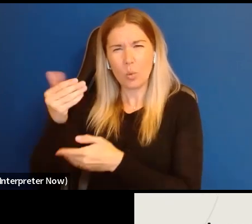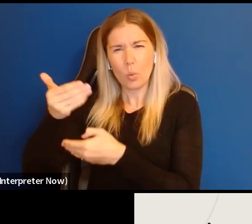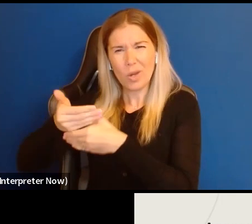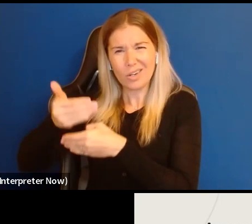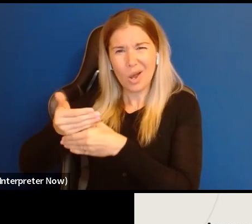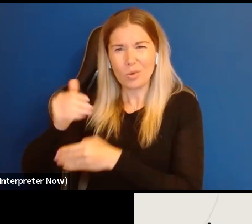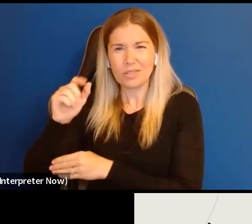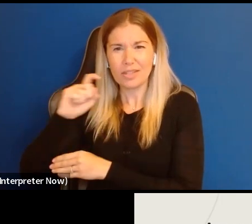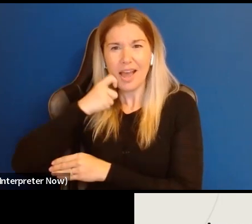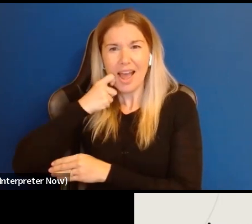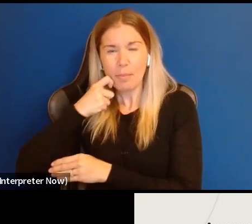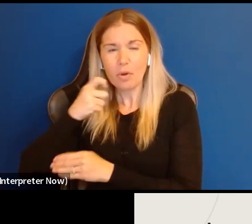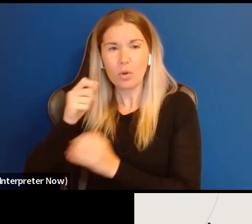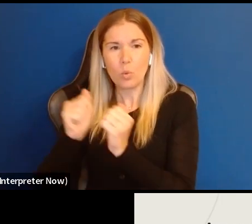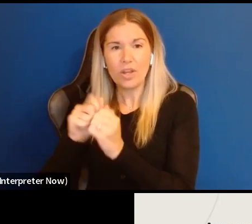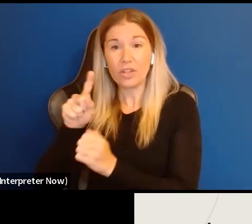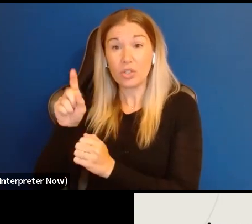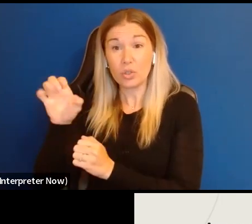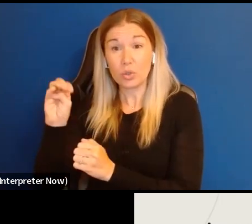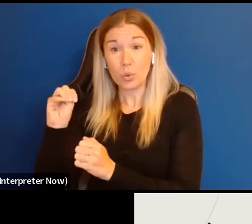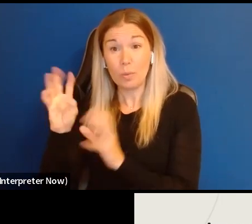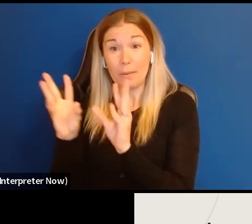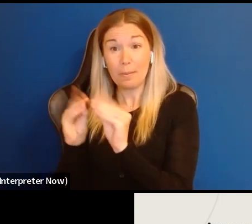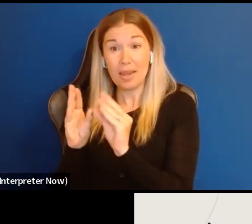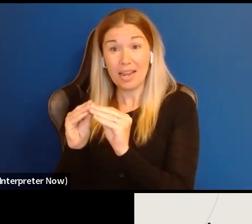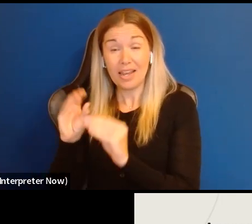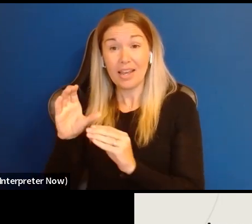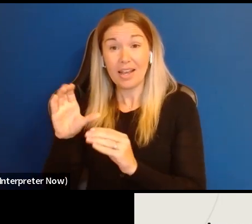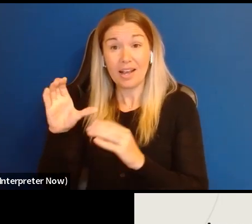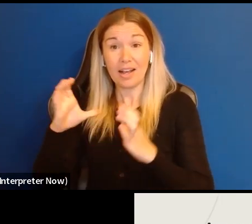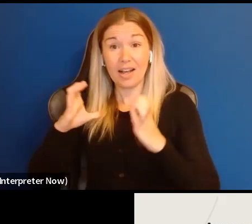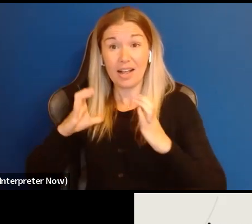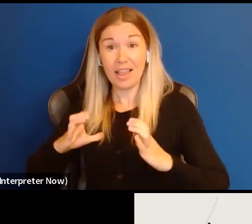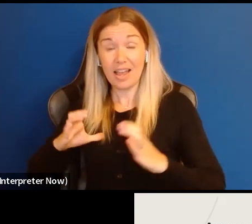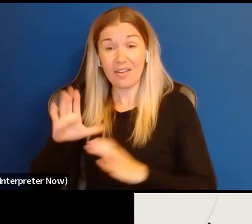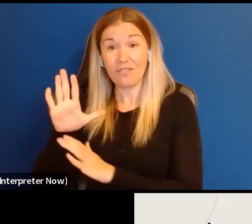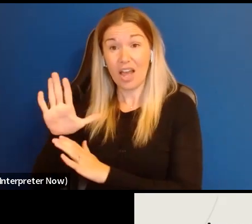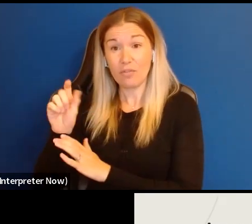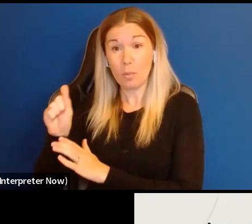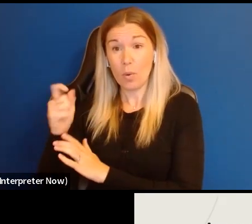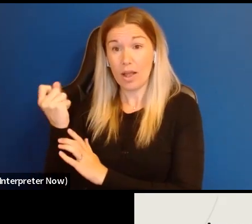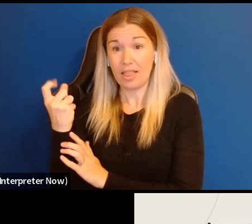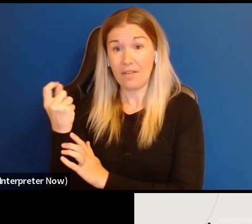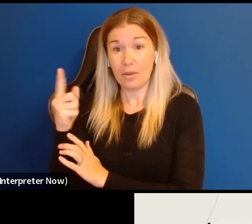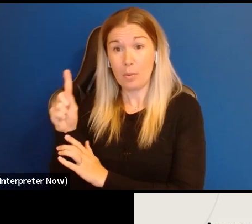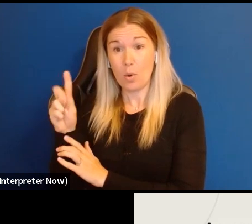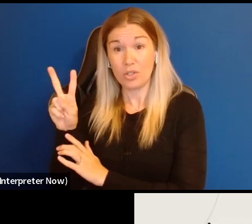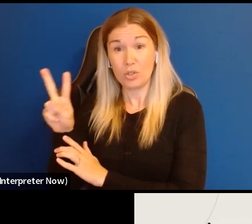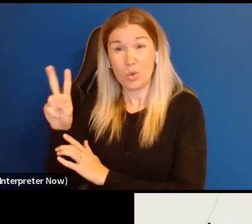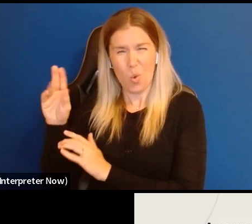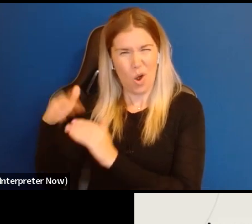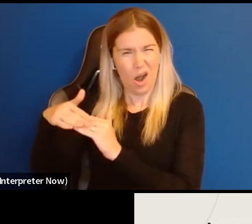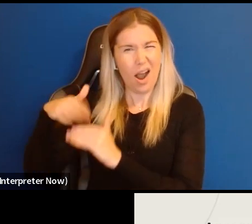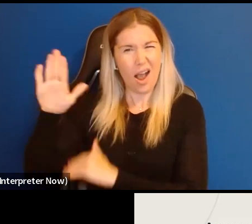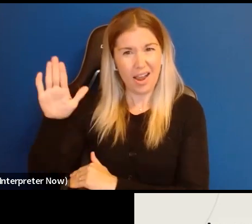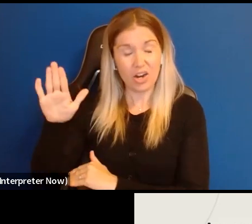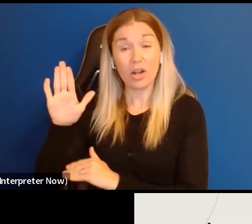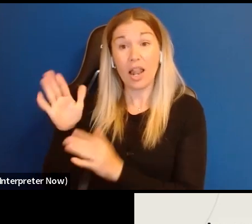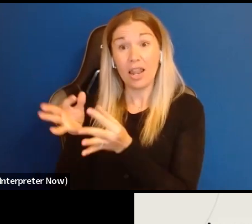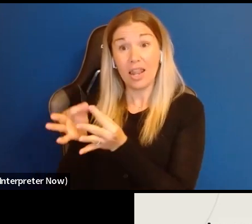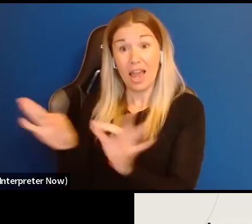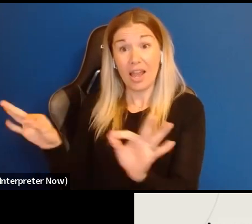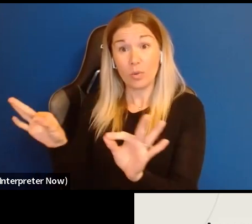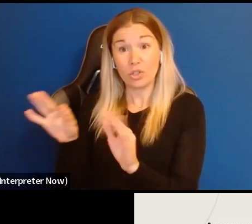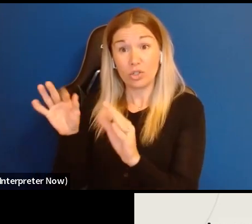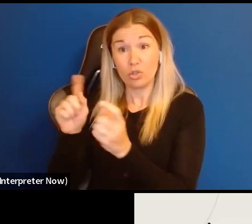Zoom meeting client version 5.11.2 or higher. Language translation services are